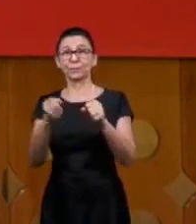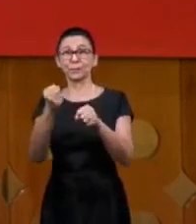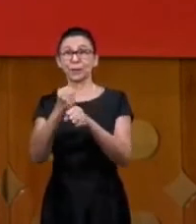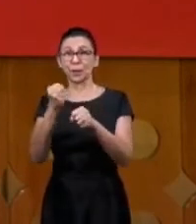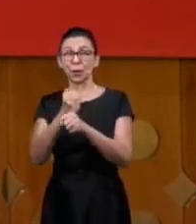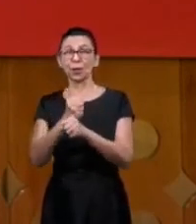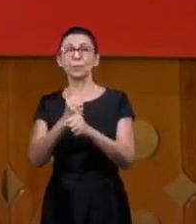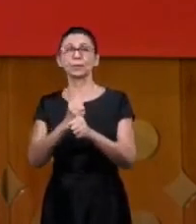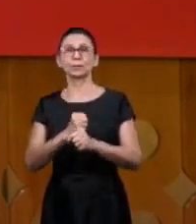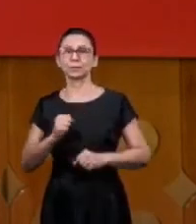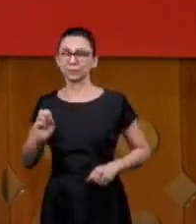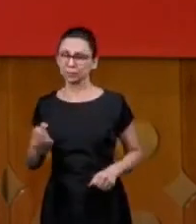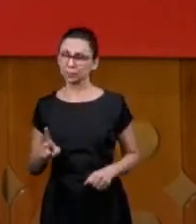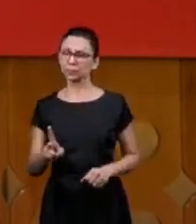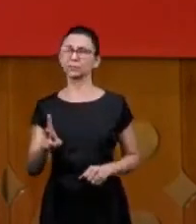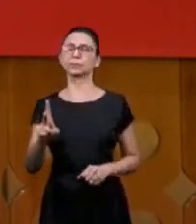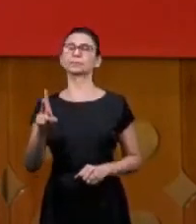prophetic